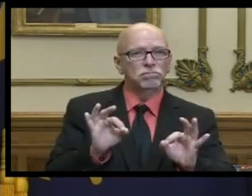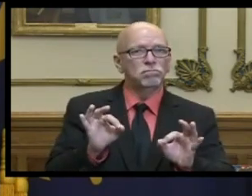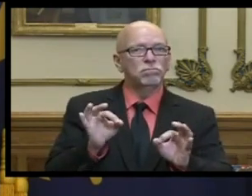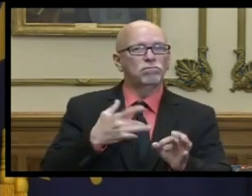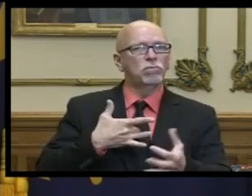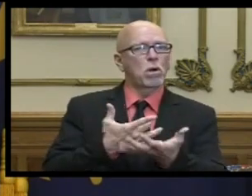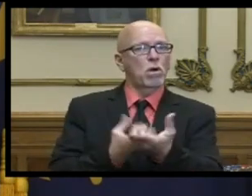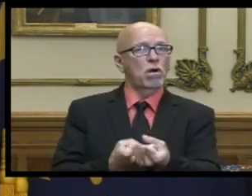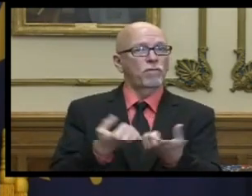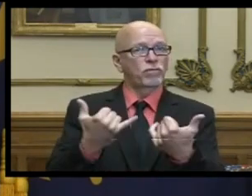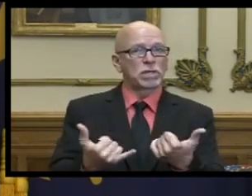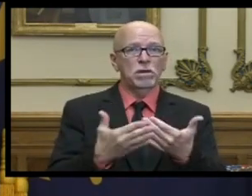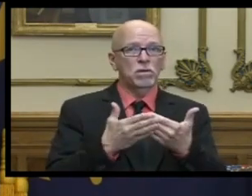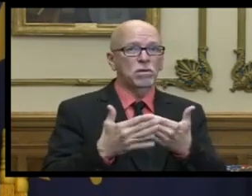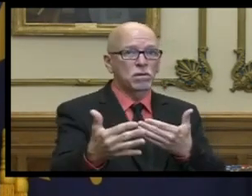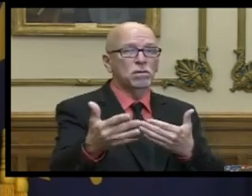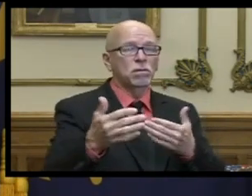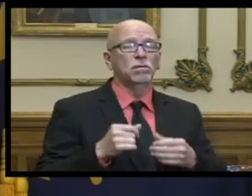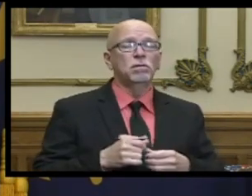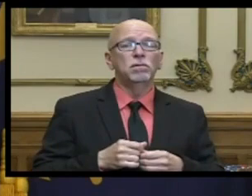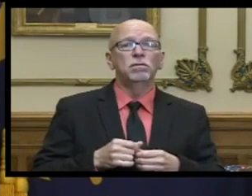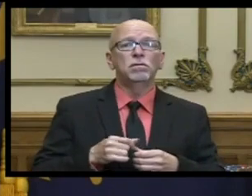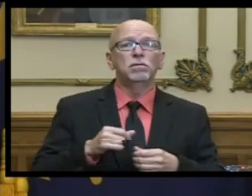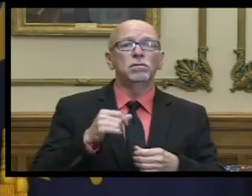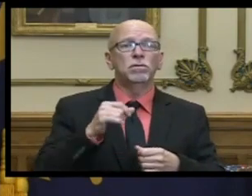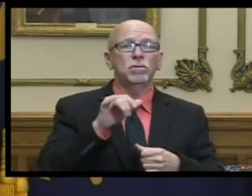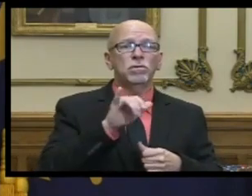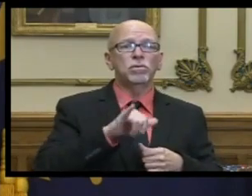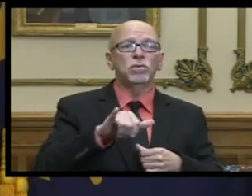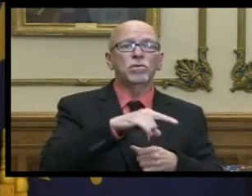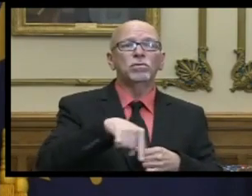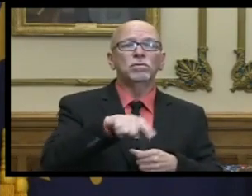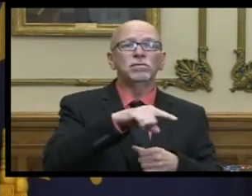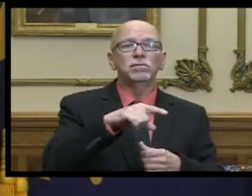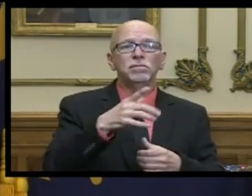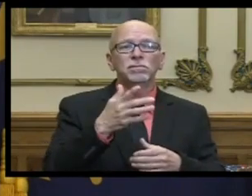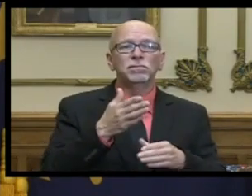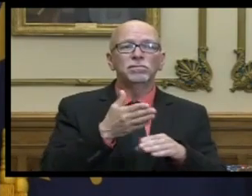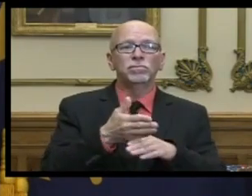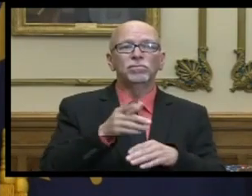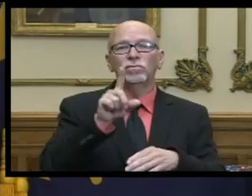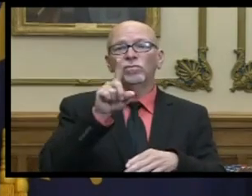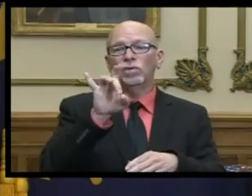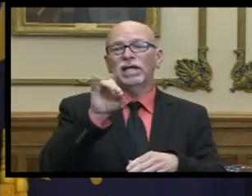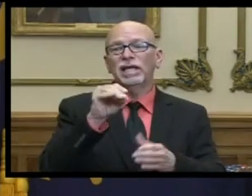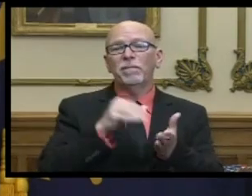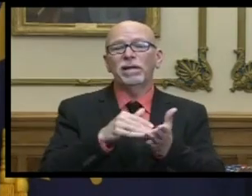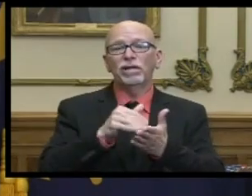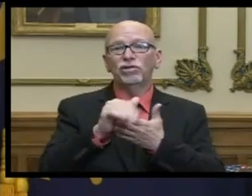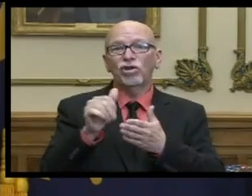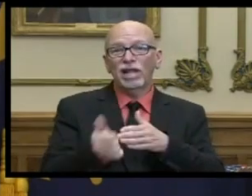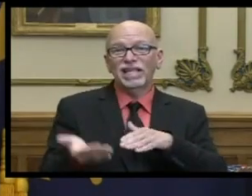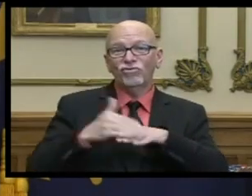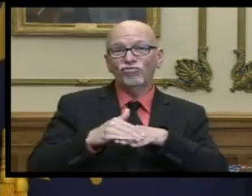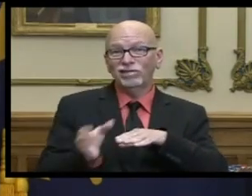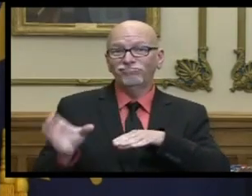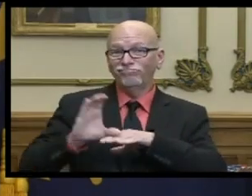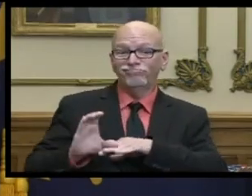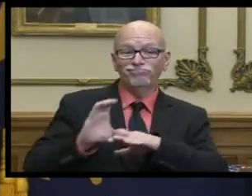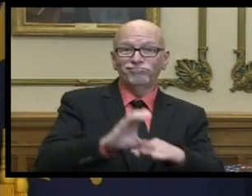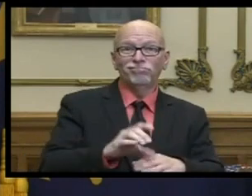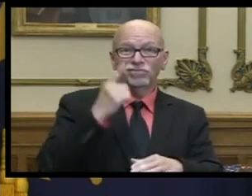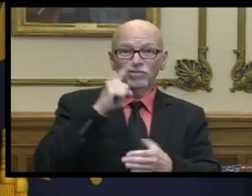confidence that going forward those those uh over 180 million dollar increase in this budget stays